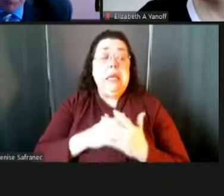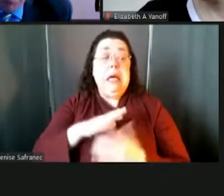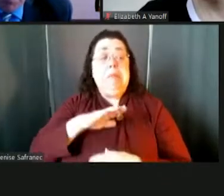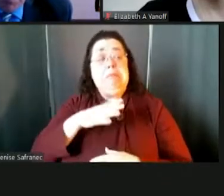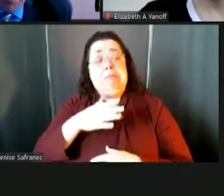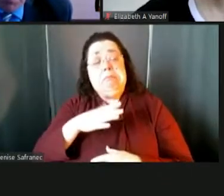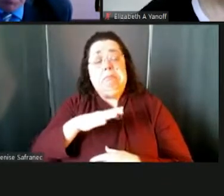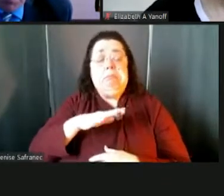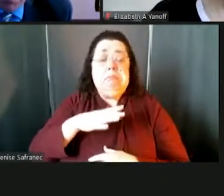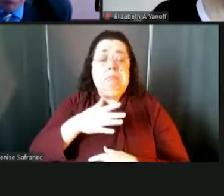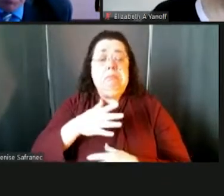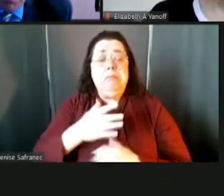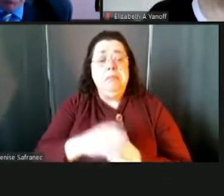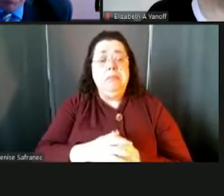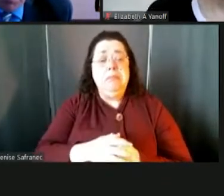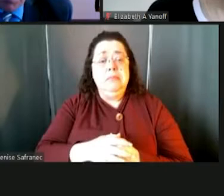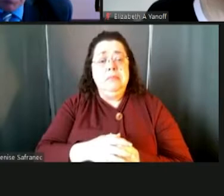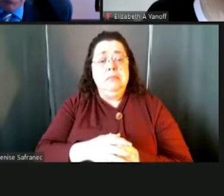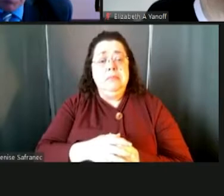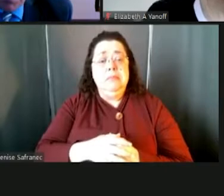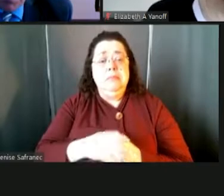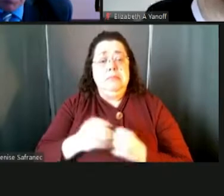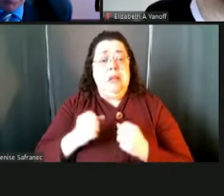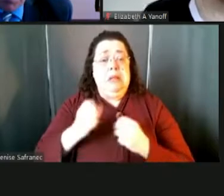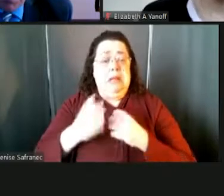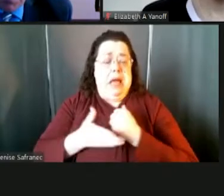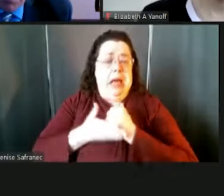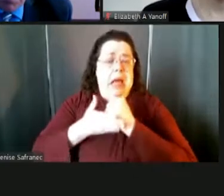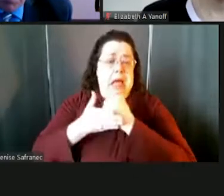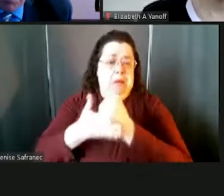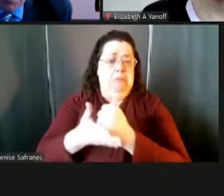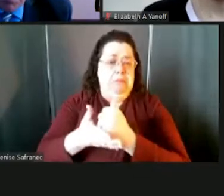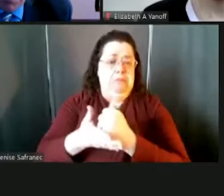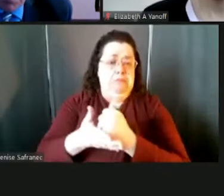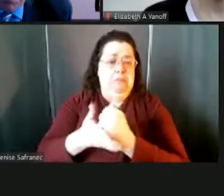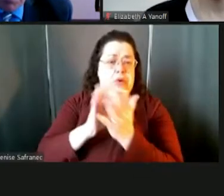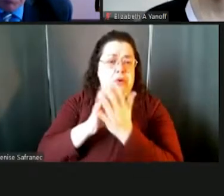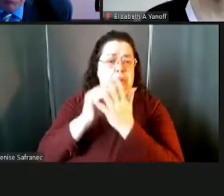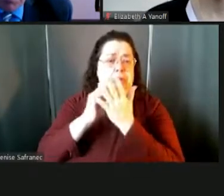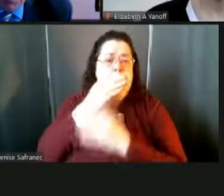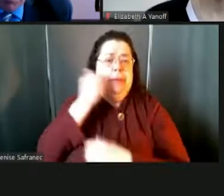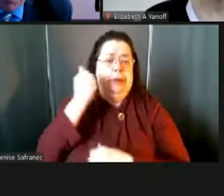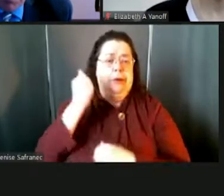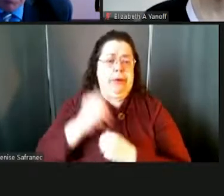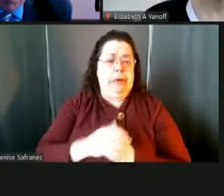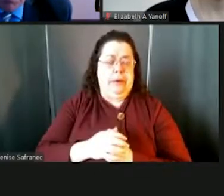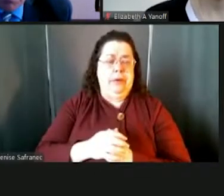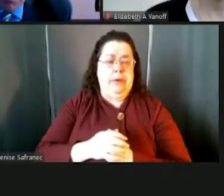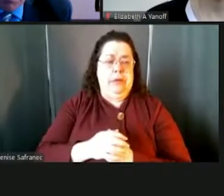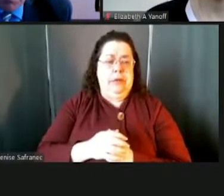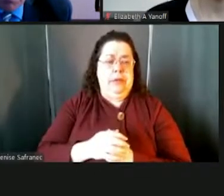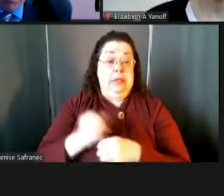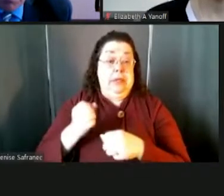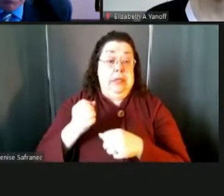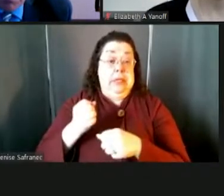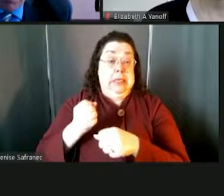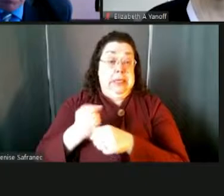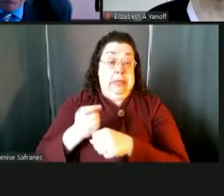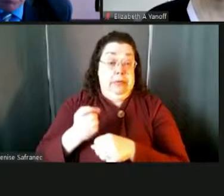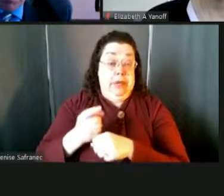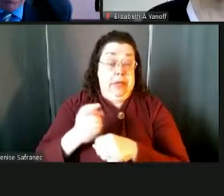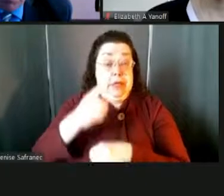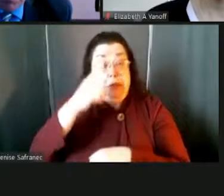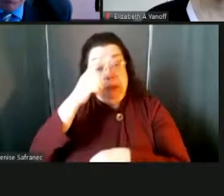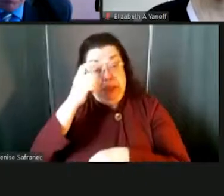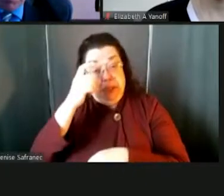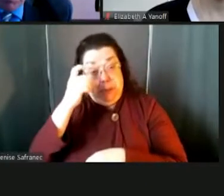um, here at Troy, we have a lot of resources for them to, to learn the craft better, uh, every summer. And we've just scheduled this, this